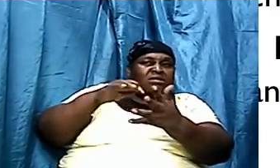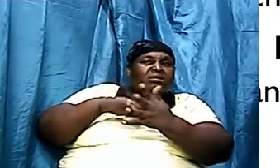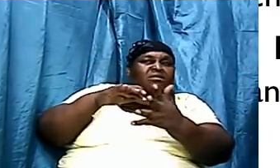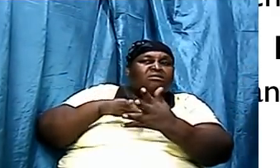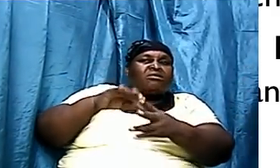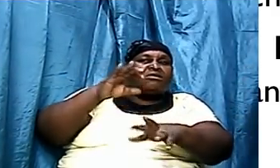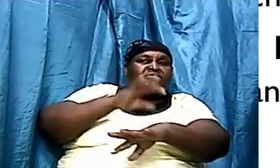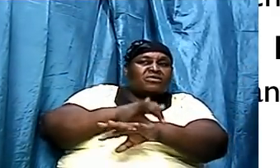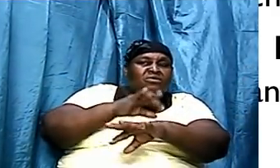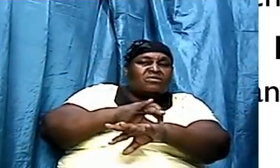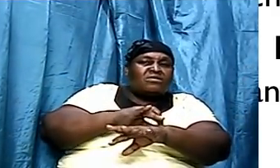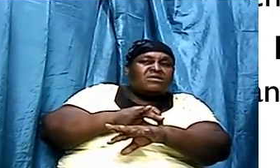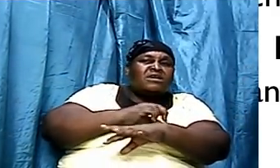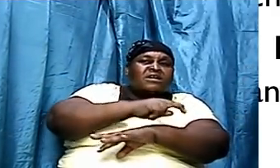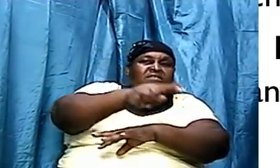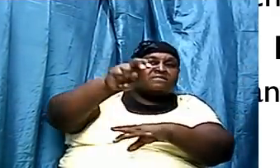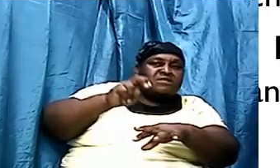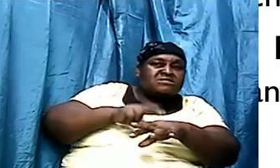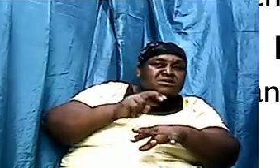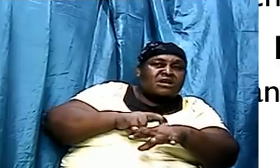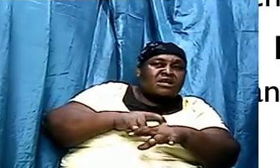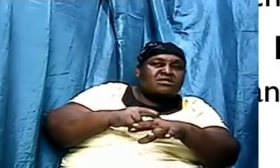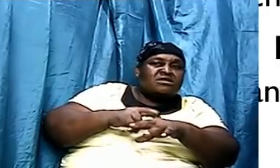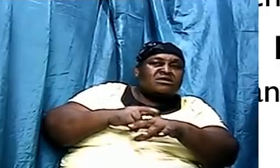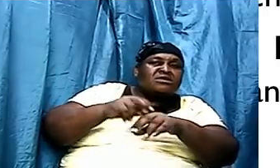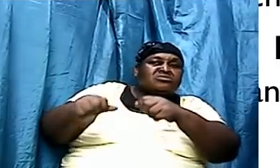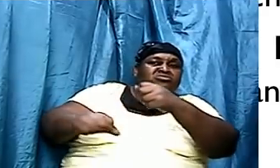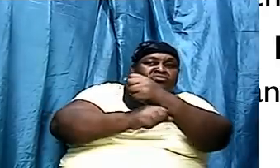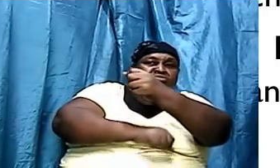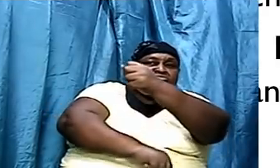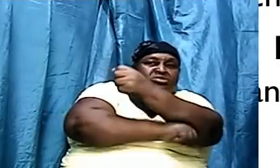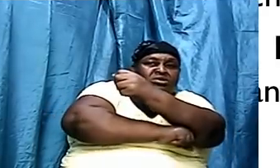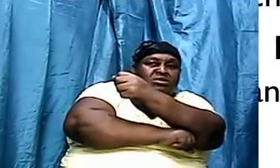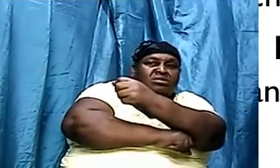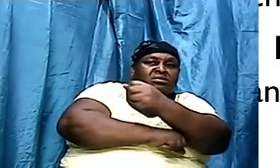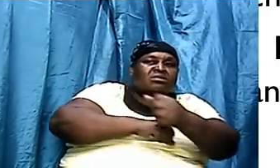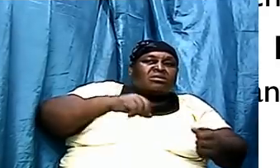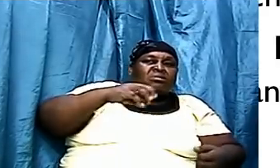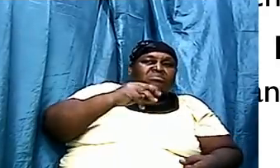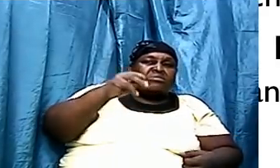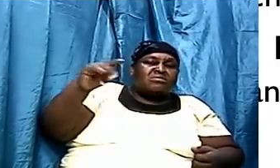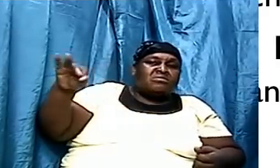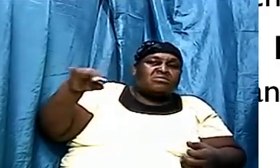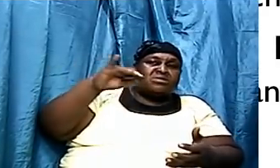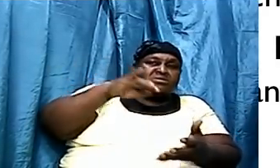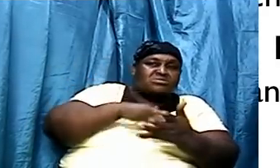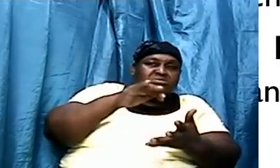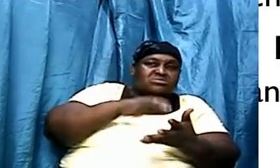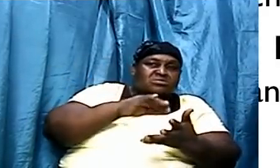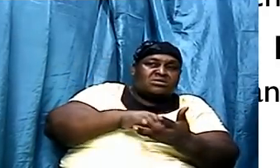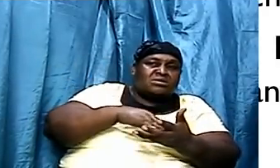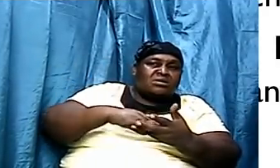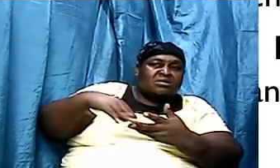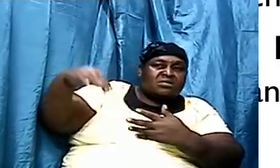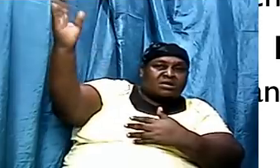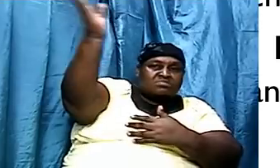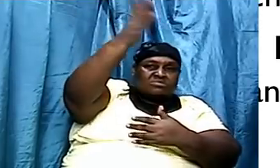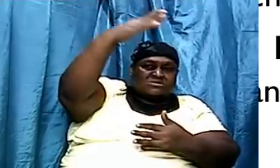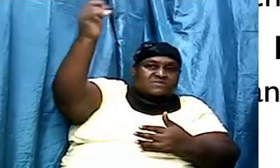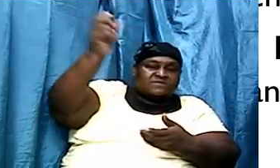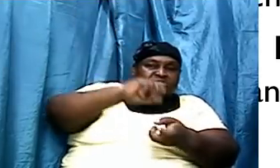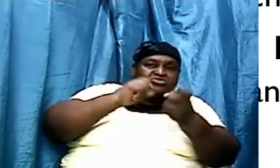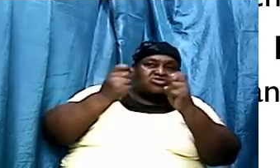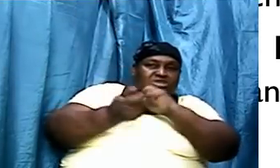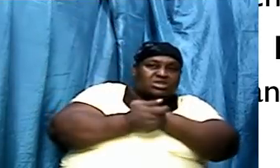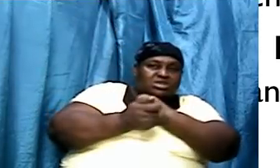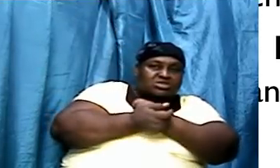and substances. We're going look at meteorology, the study of atmospheric changes that define climates over